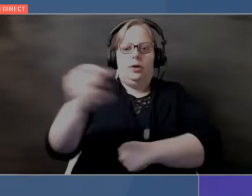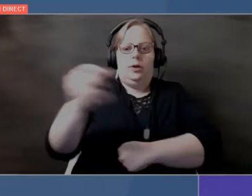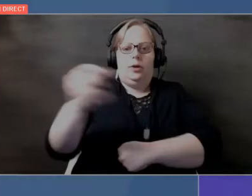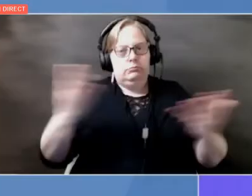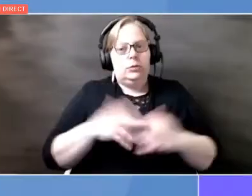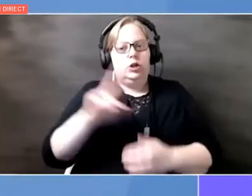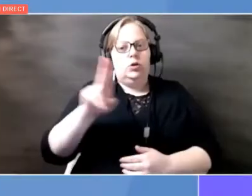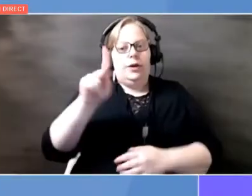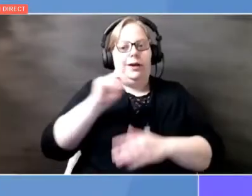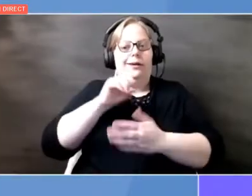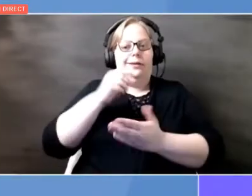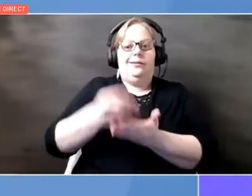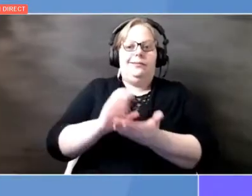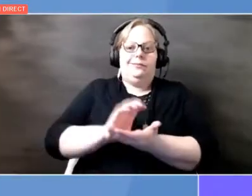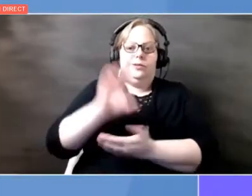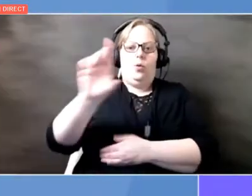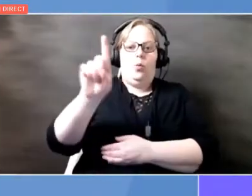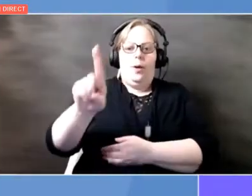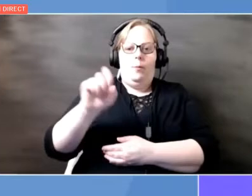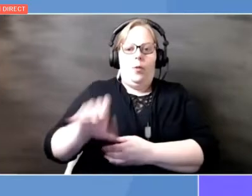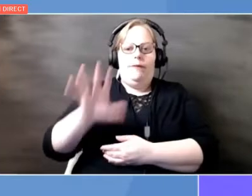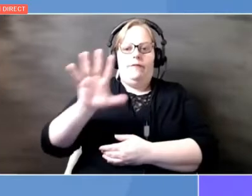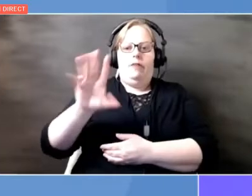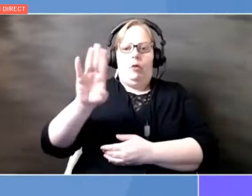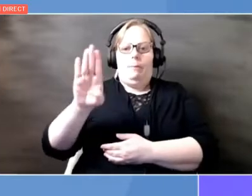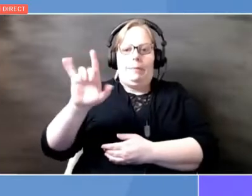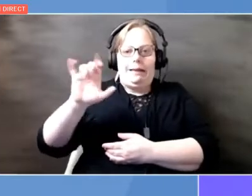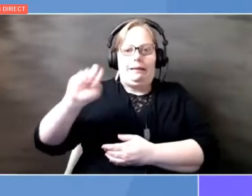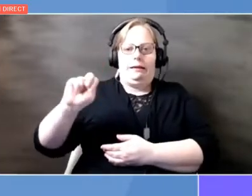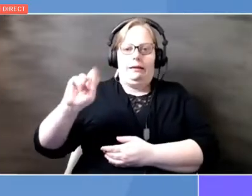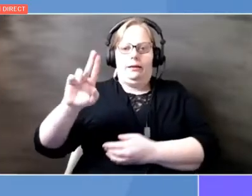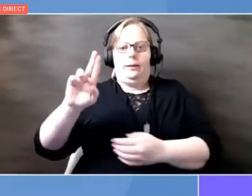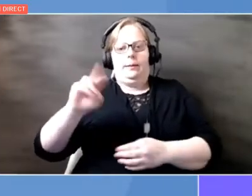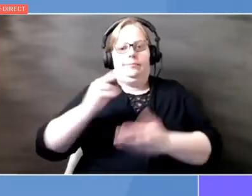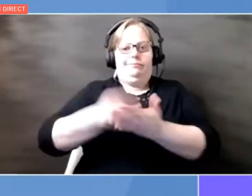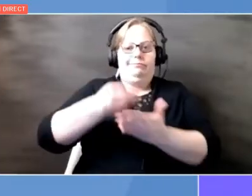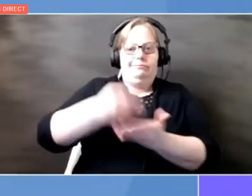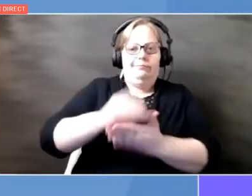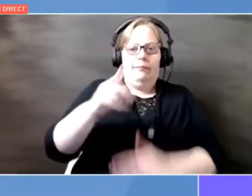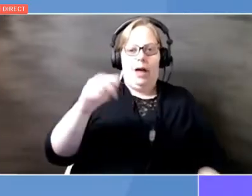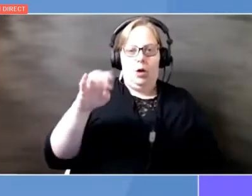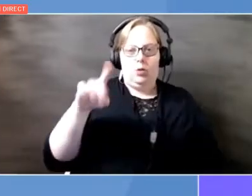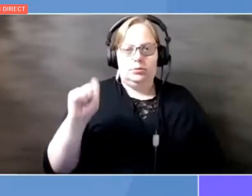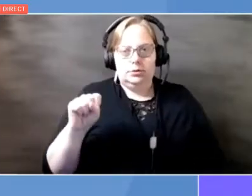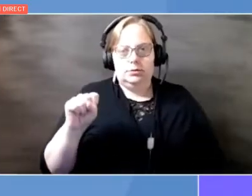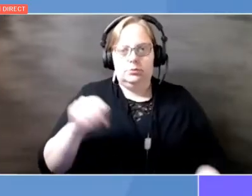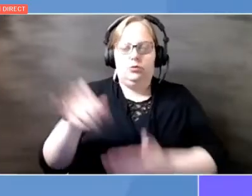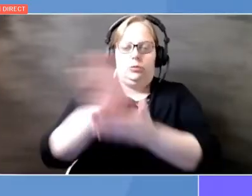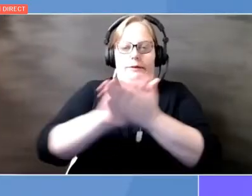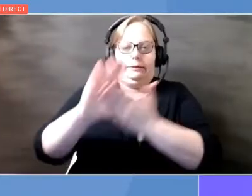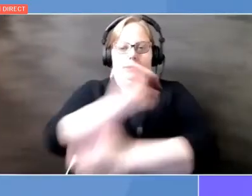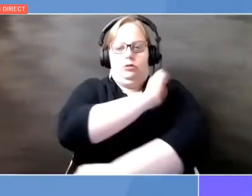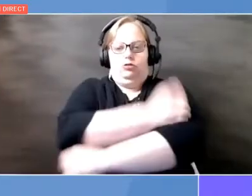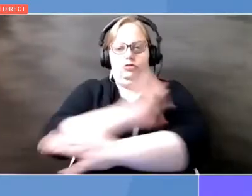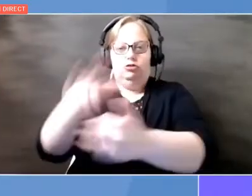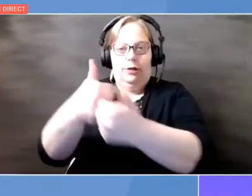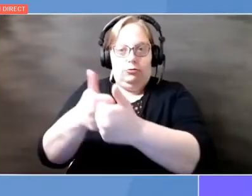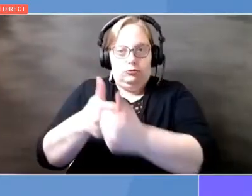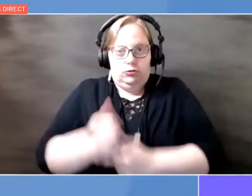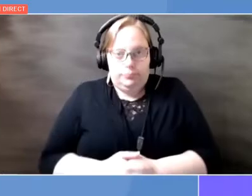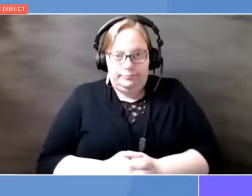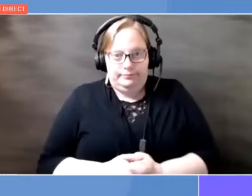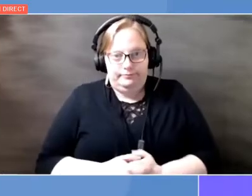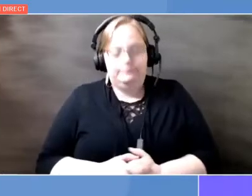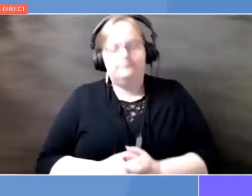the US-led global clean energy technologies demonstration challenge. And lastly,